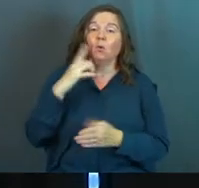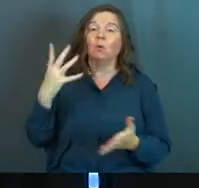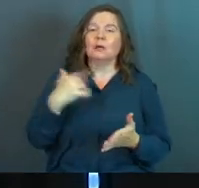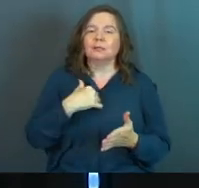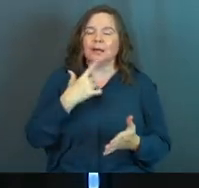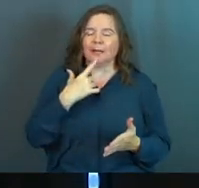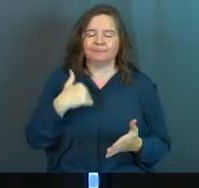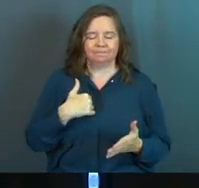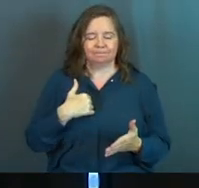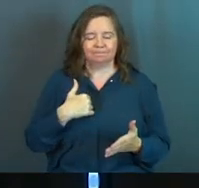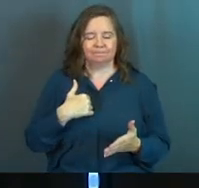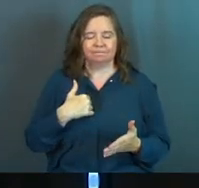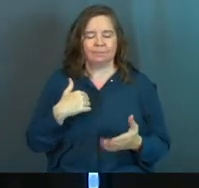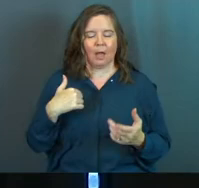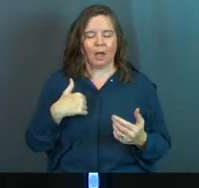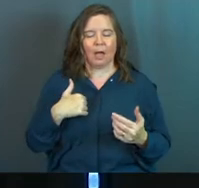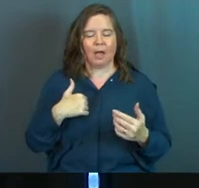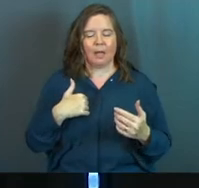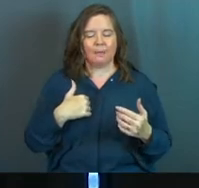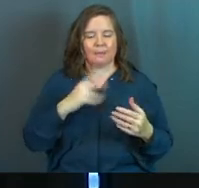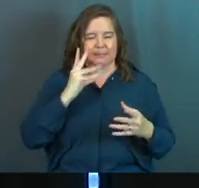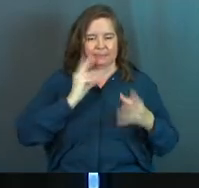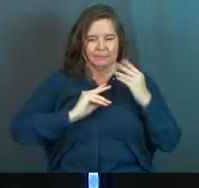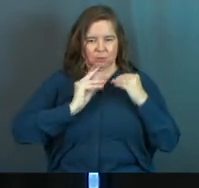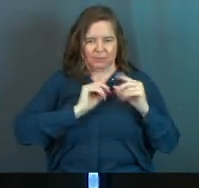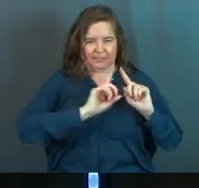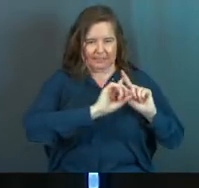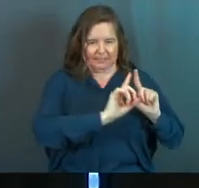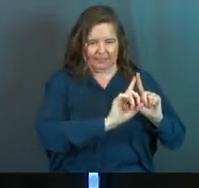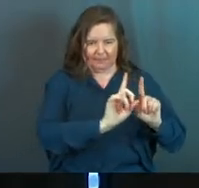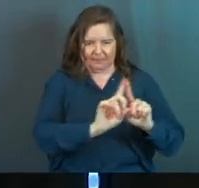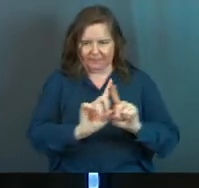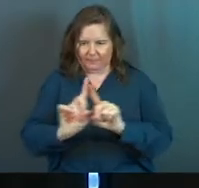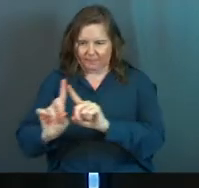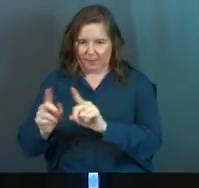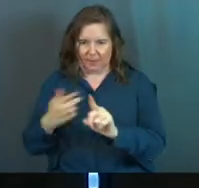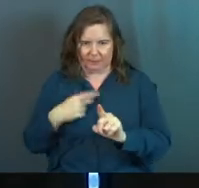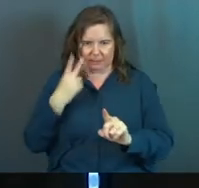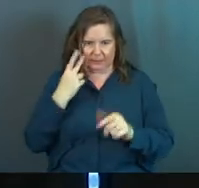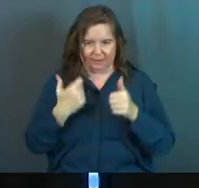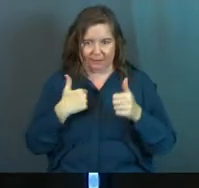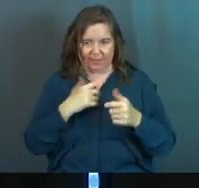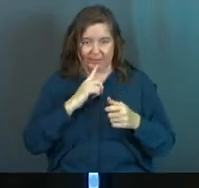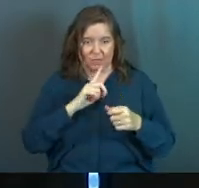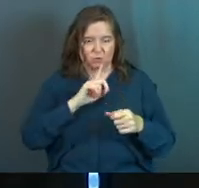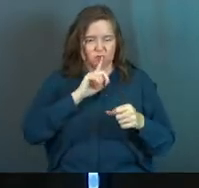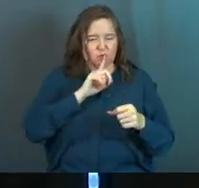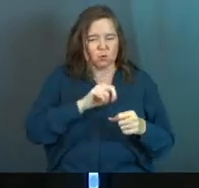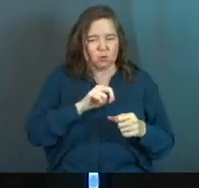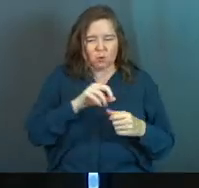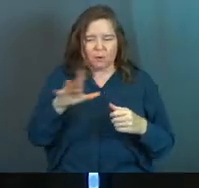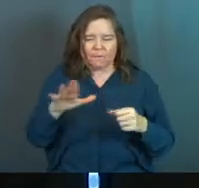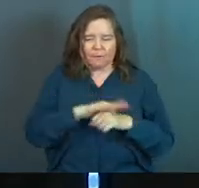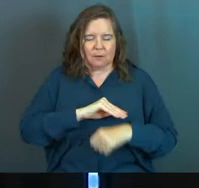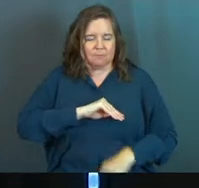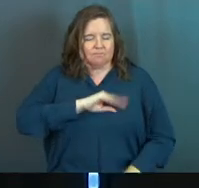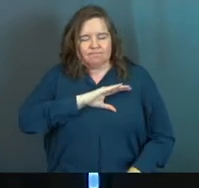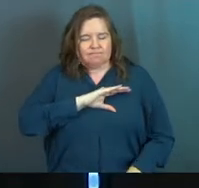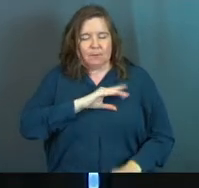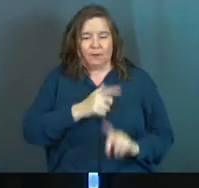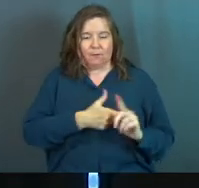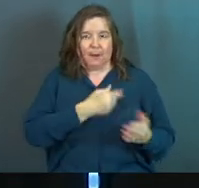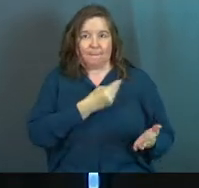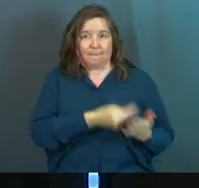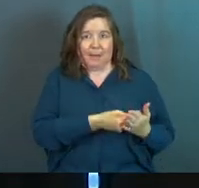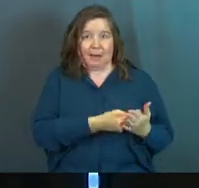And he says, I'm actually going to walk all these roads. And I'm going to see if I can get true human fulfillment out of